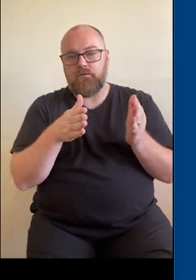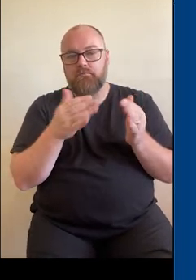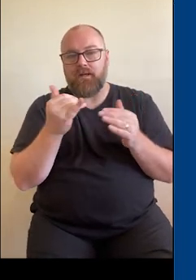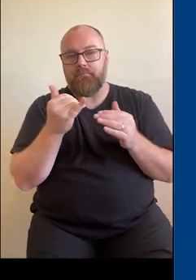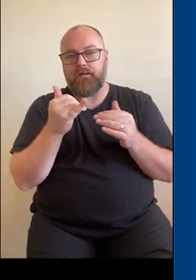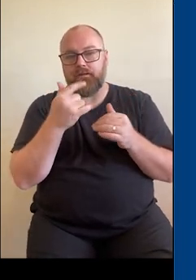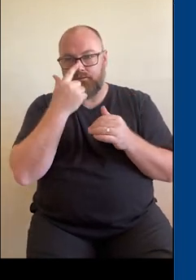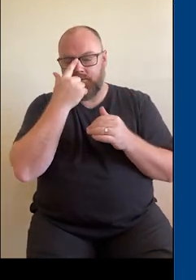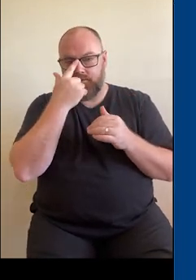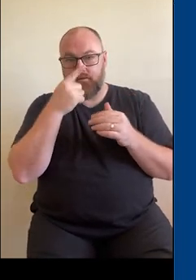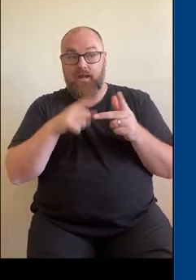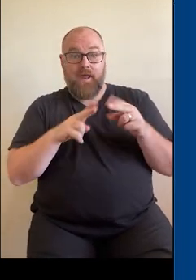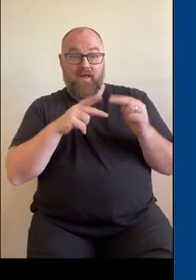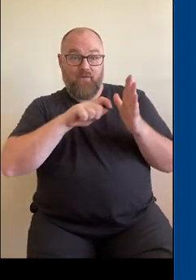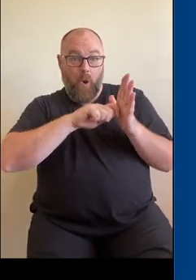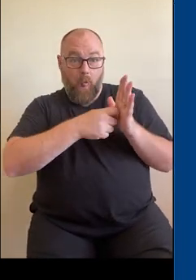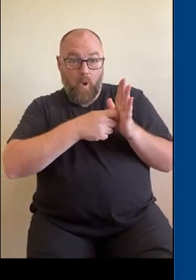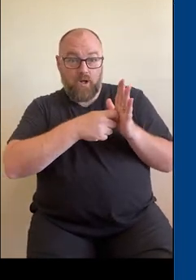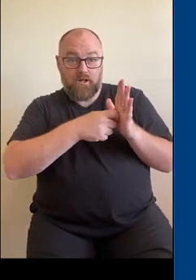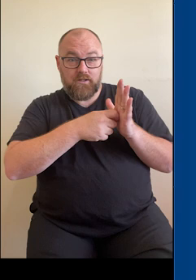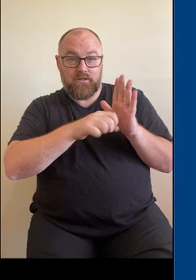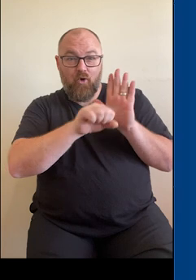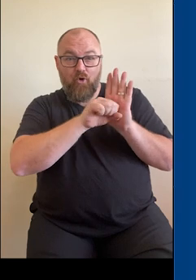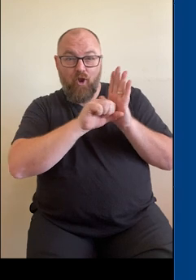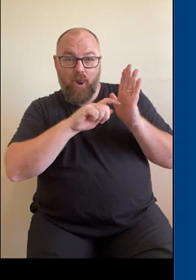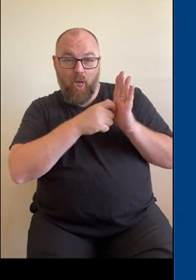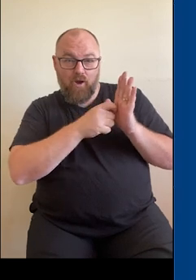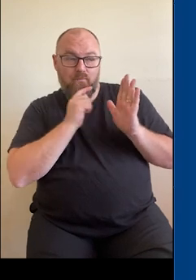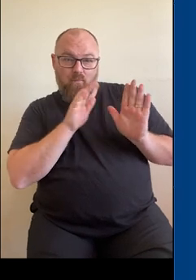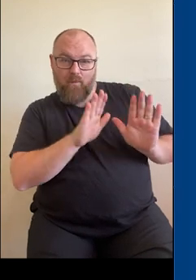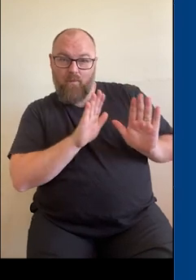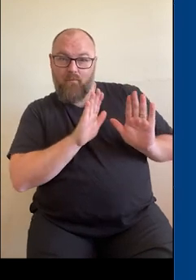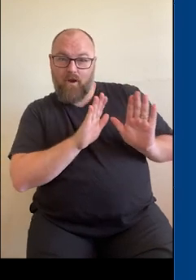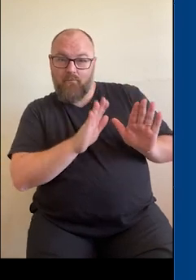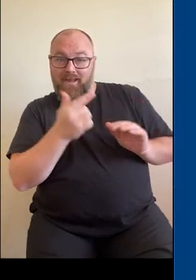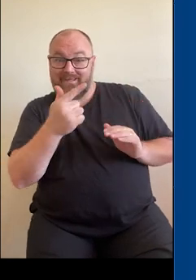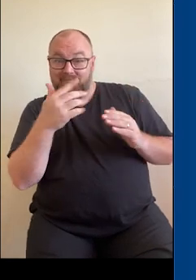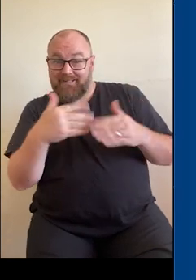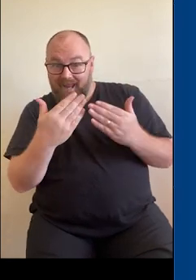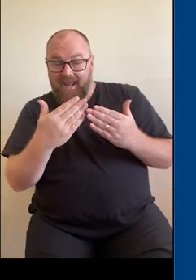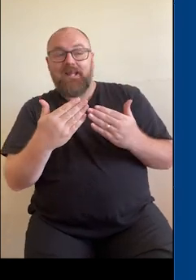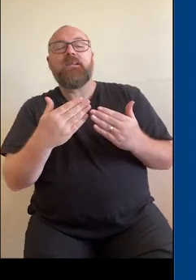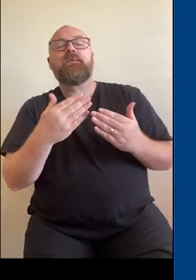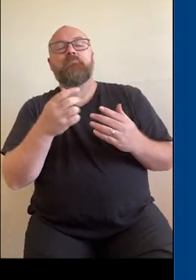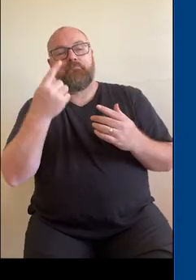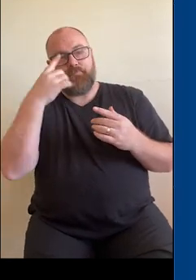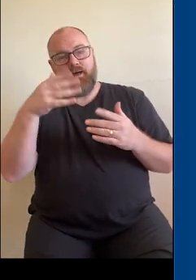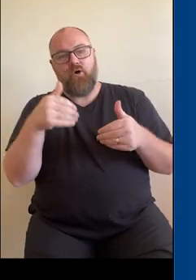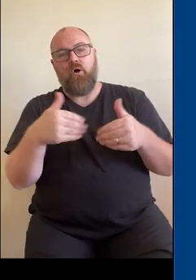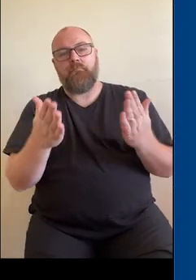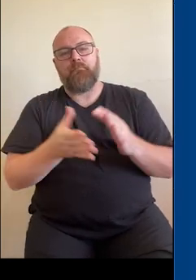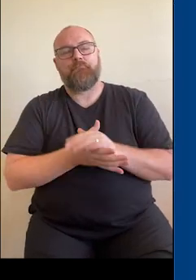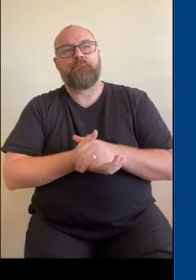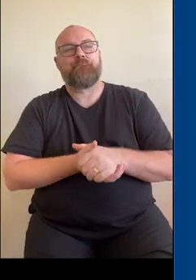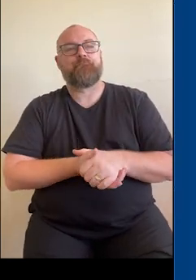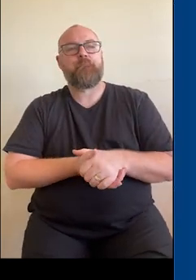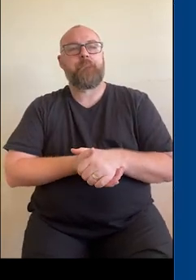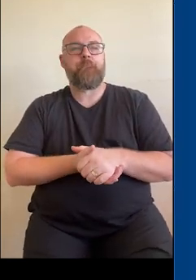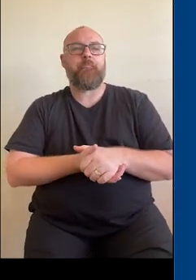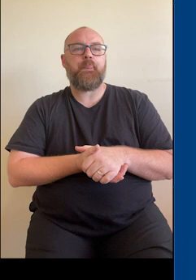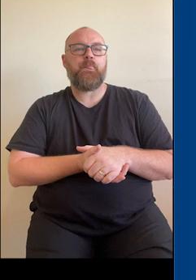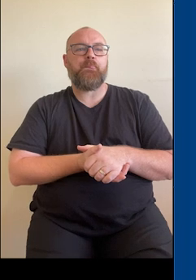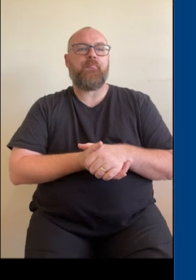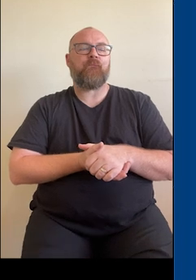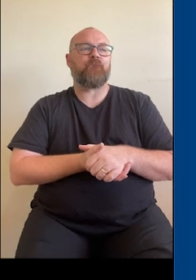it's got that little lock icon on it, you just need to keep waiting for the seven days before you can view it. Thanks, Tunde.